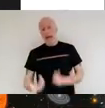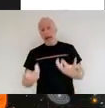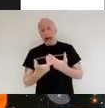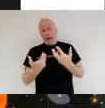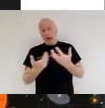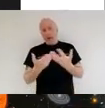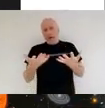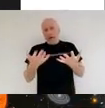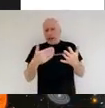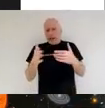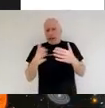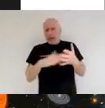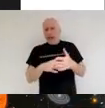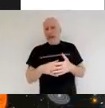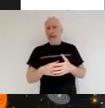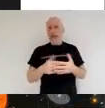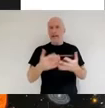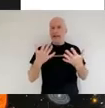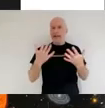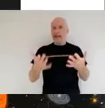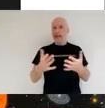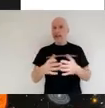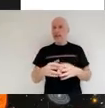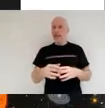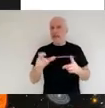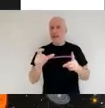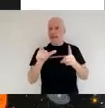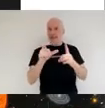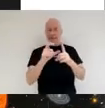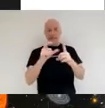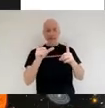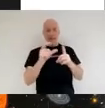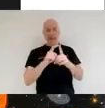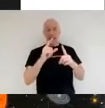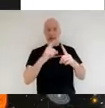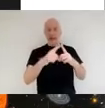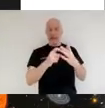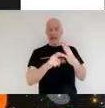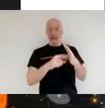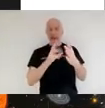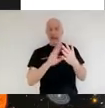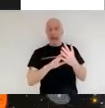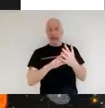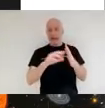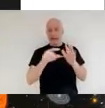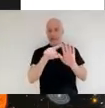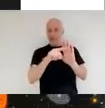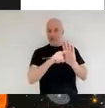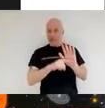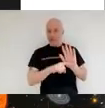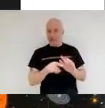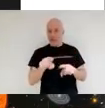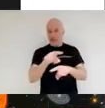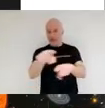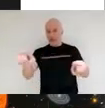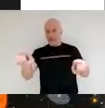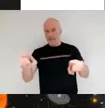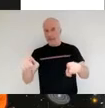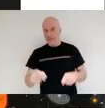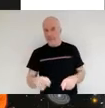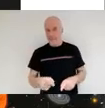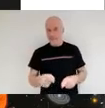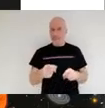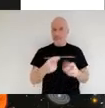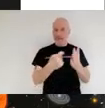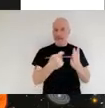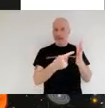fulfill something called the Rayleigh criterion and there's a useful mathematical formula i make my students derive it don't worry i'm not going to make you